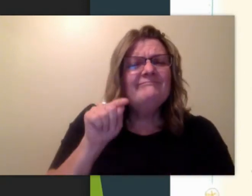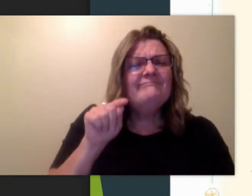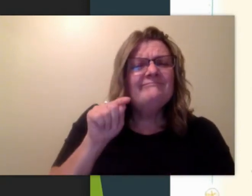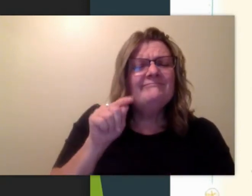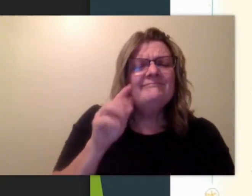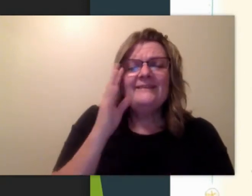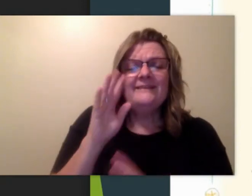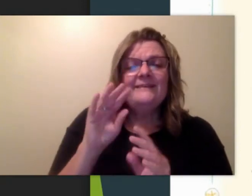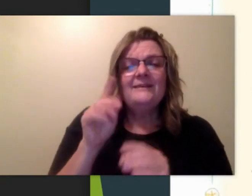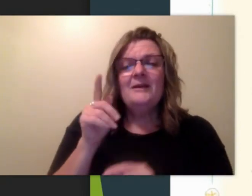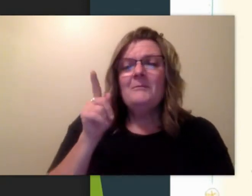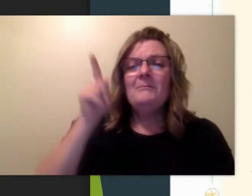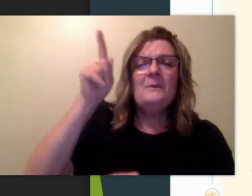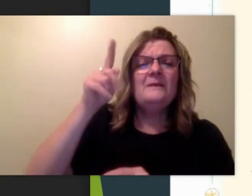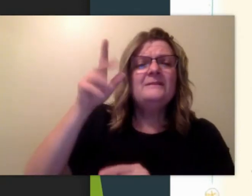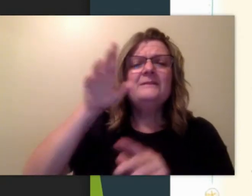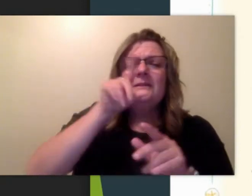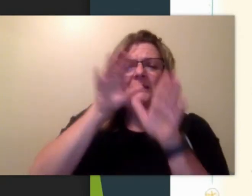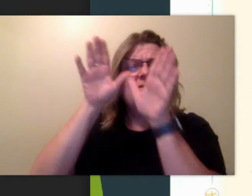at the gulls.